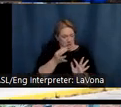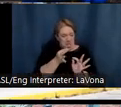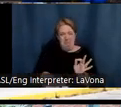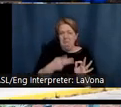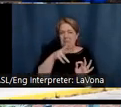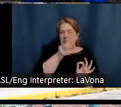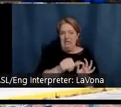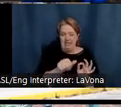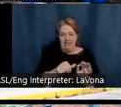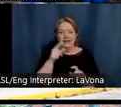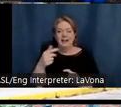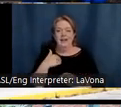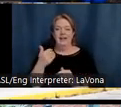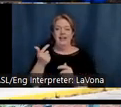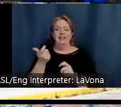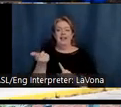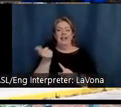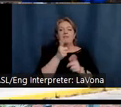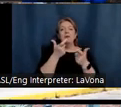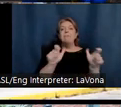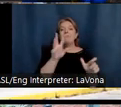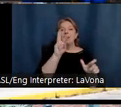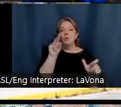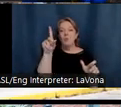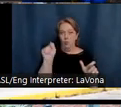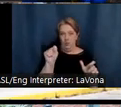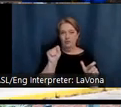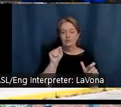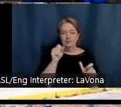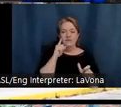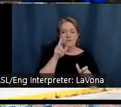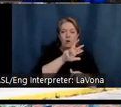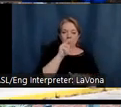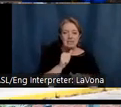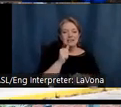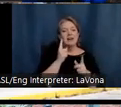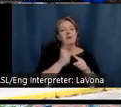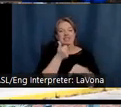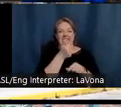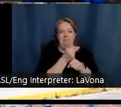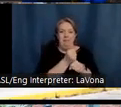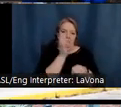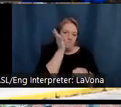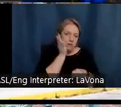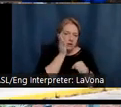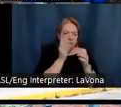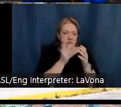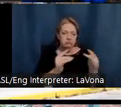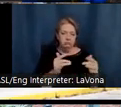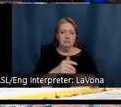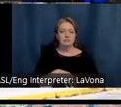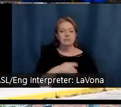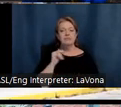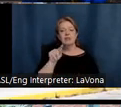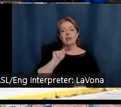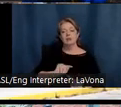successful brewing company and the Hard Truth Distillery. And just minutes from town, you can venture out to their sprawling